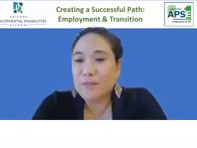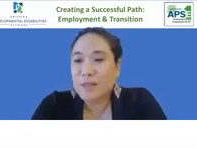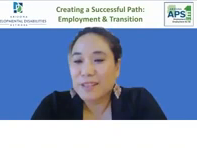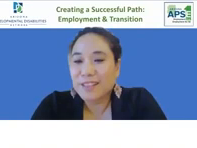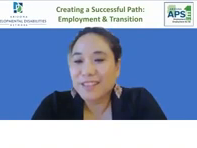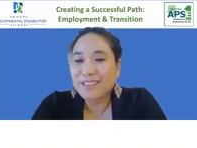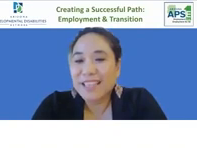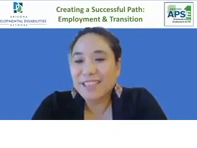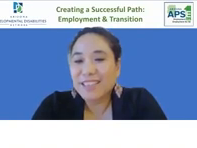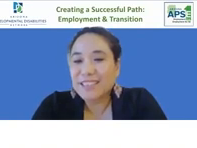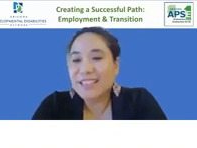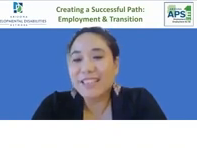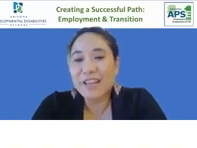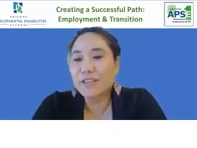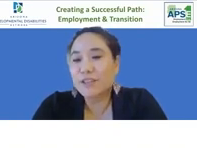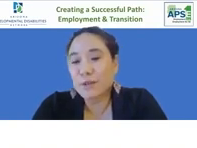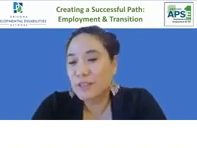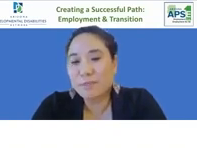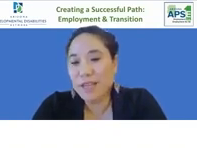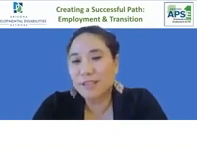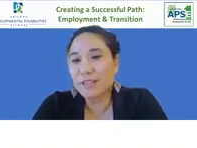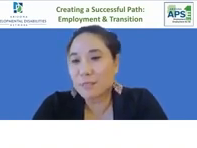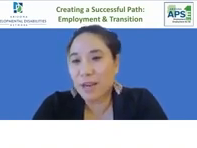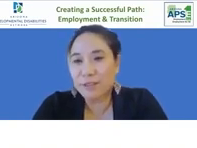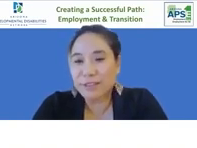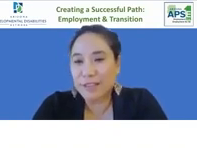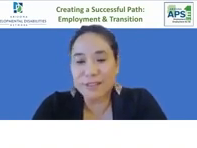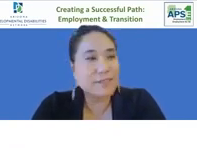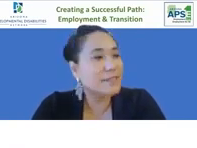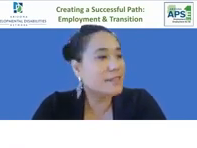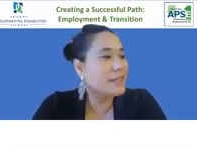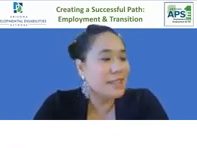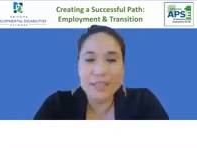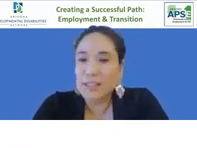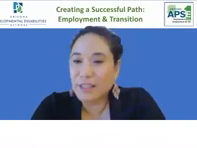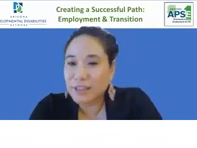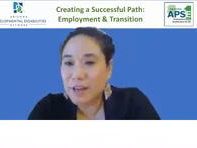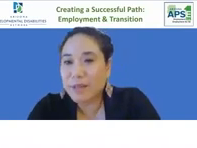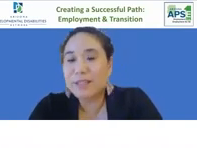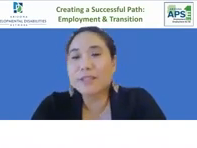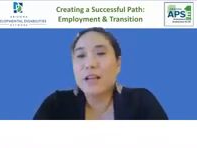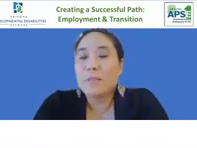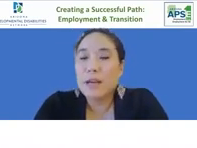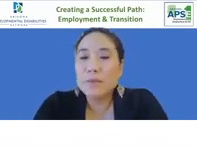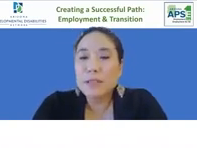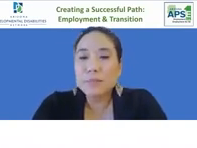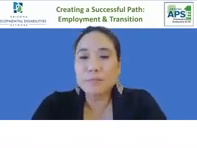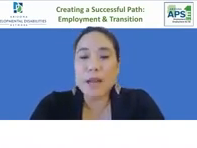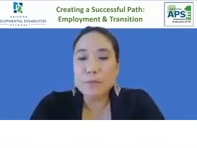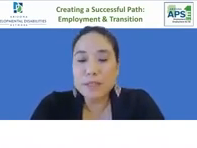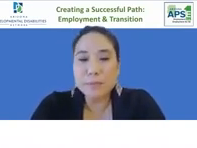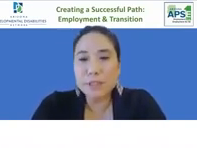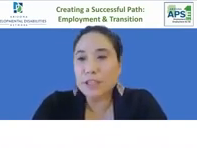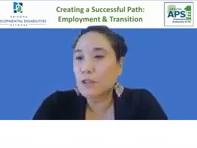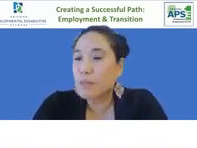um delia says david your story is amazing and inspiring to others in the comments but i really